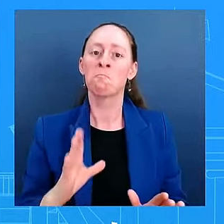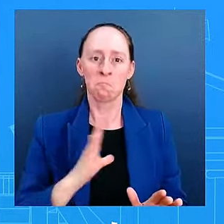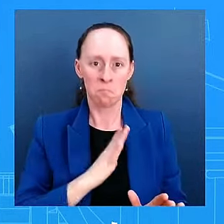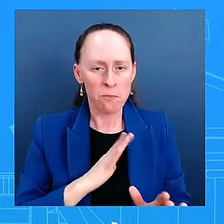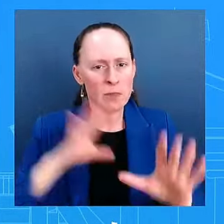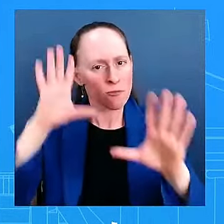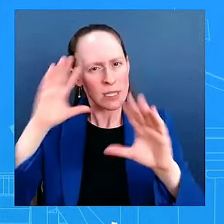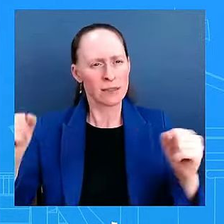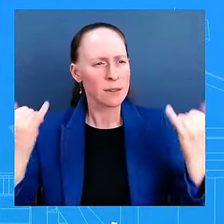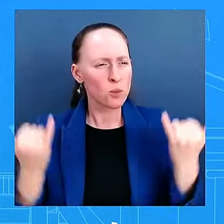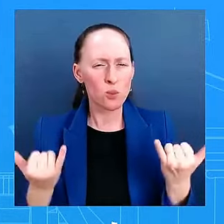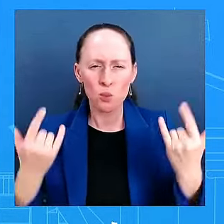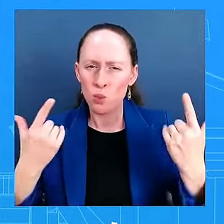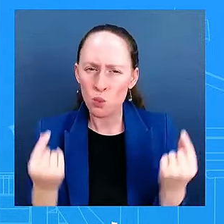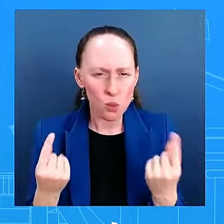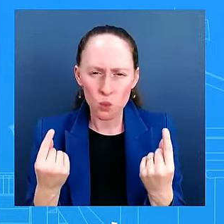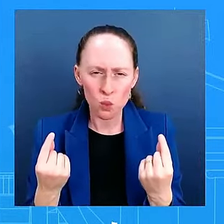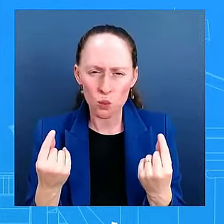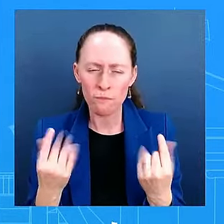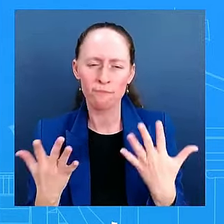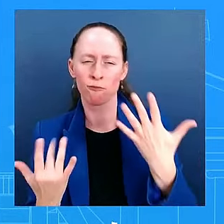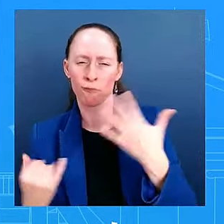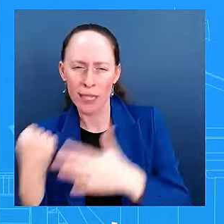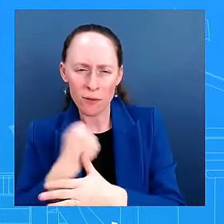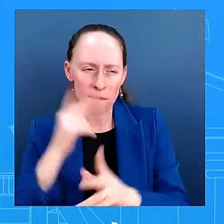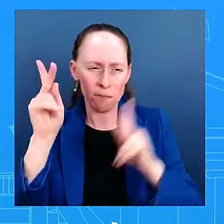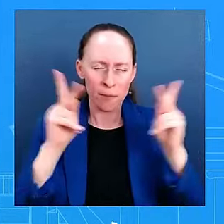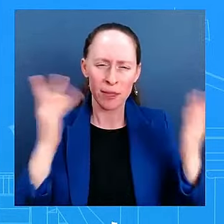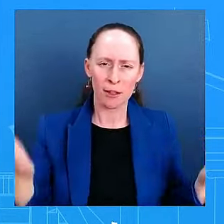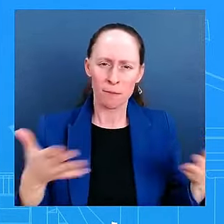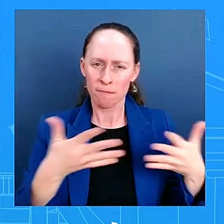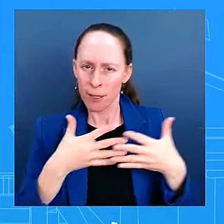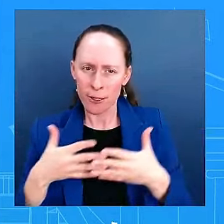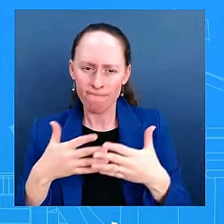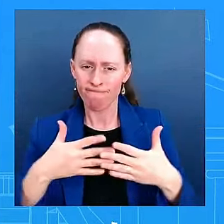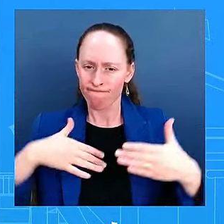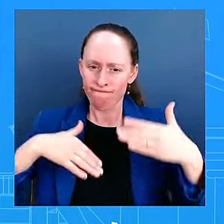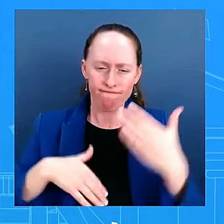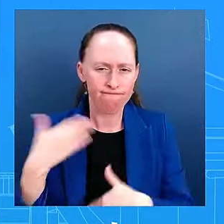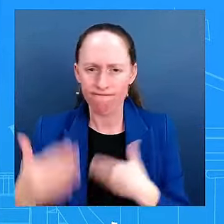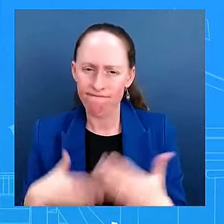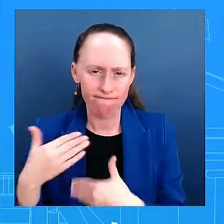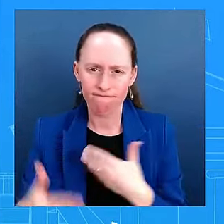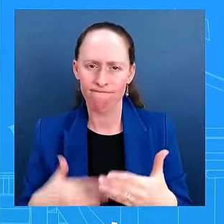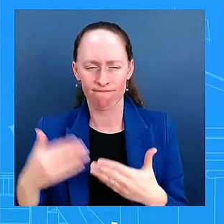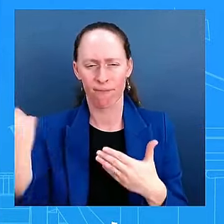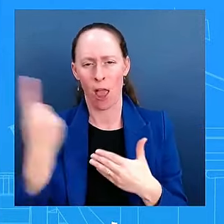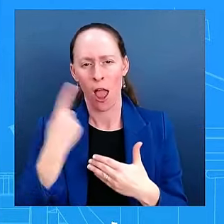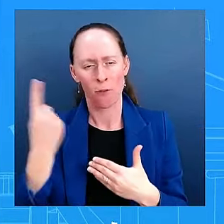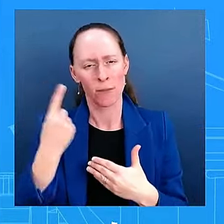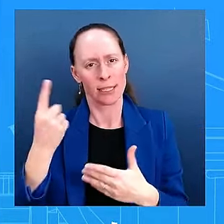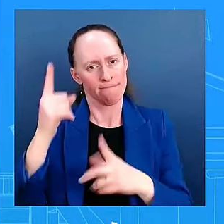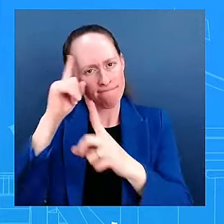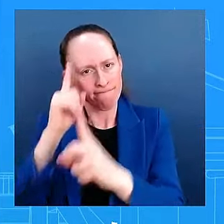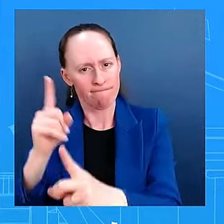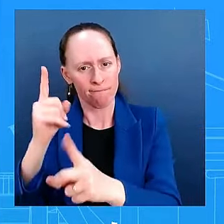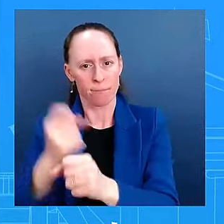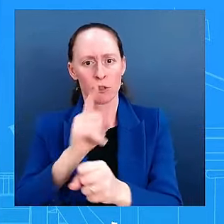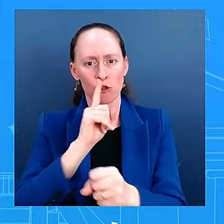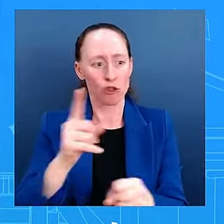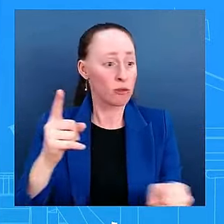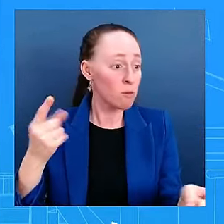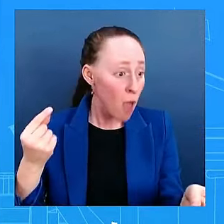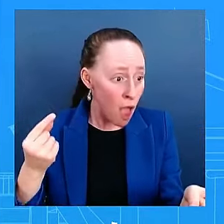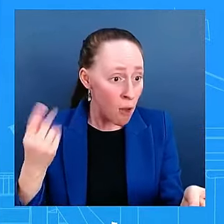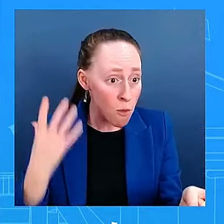I've been standing here talking about how the president's going to make sure that they get what they deserve, which is a peaceful transfer of power.